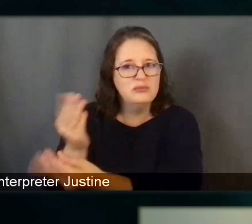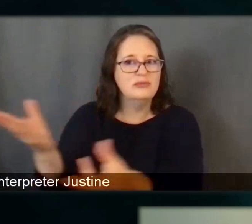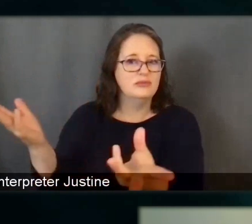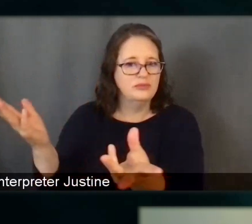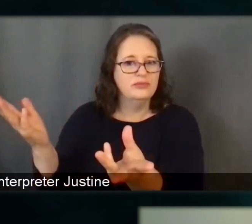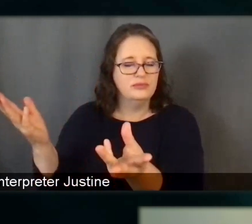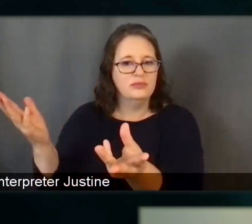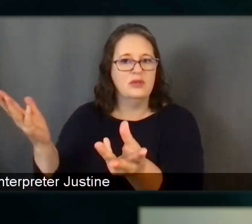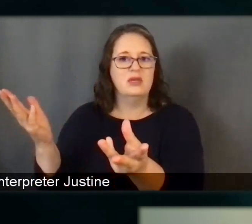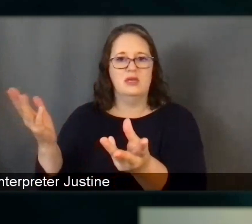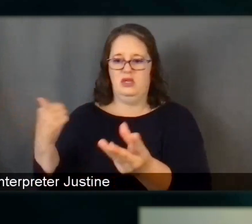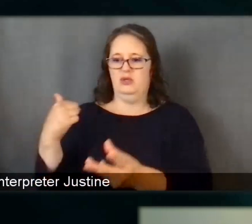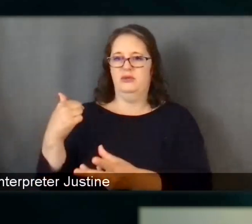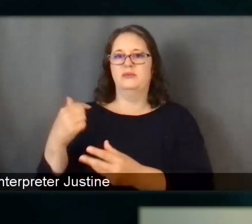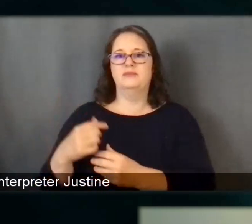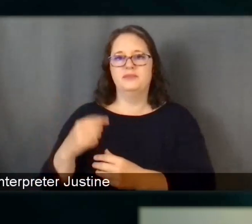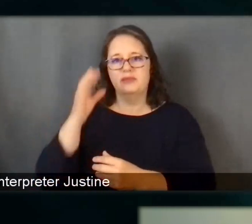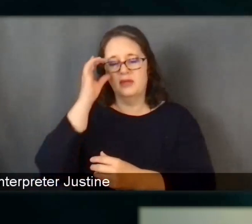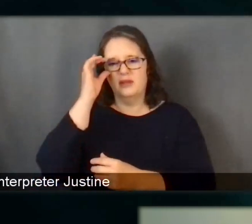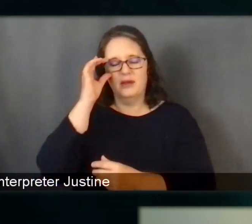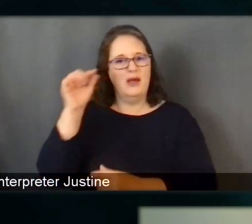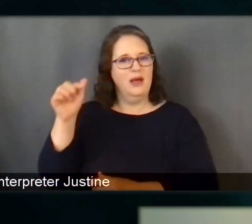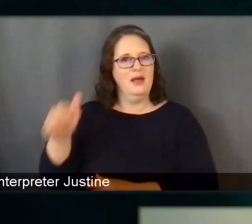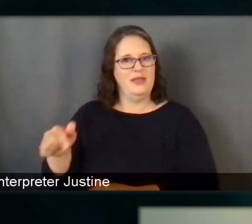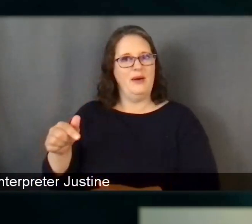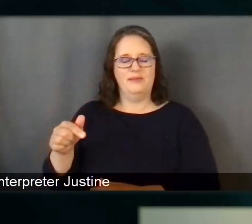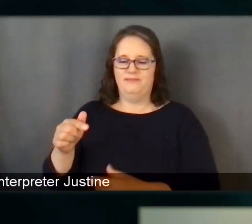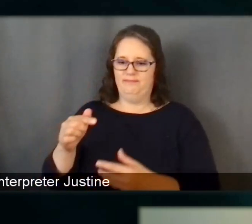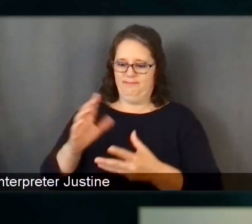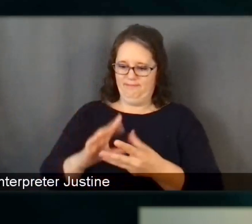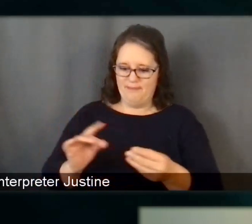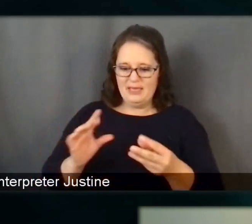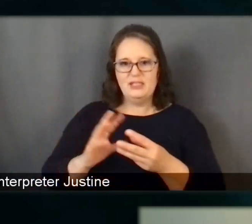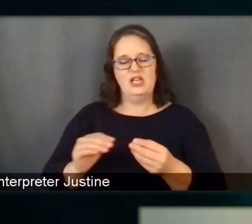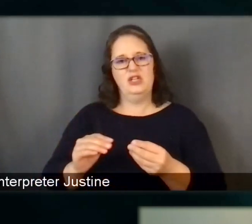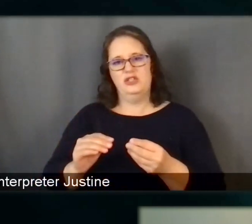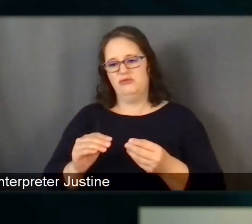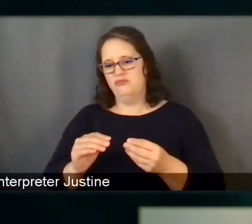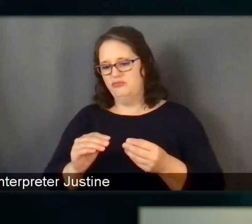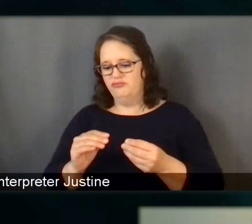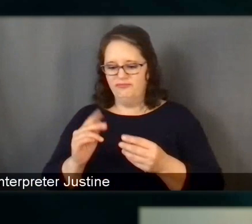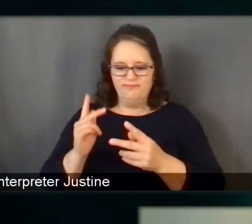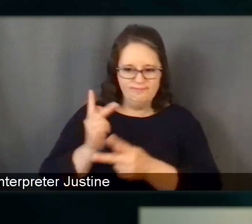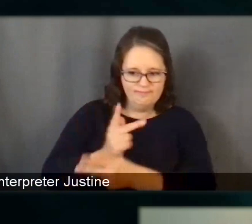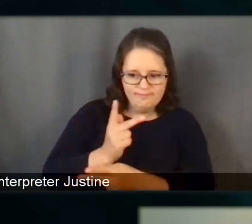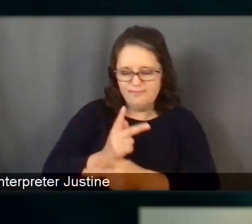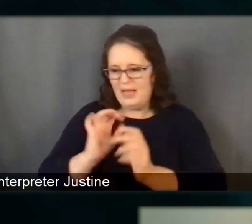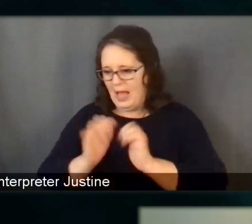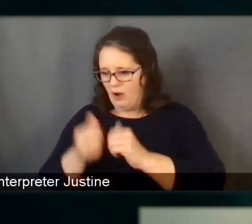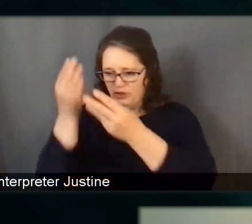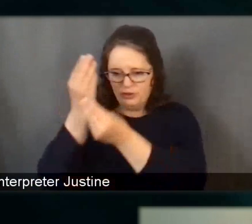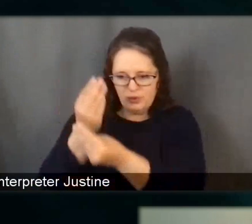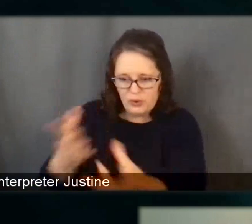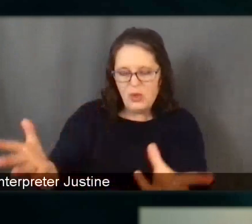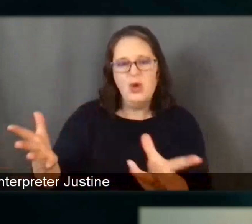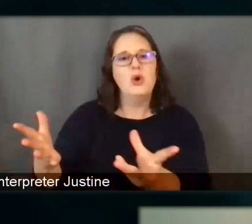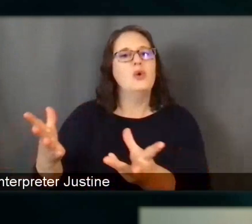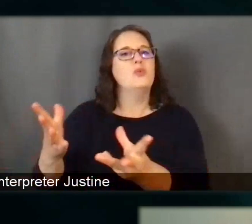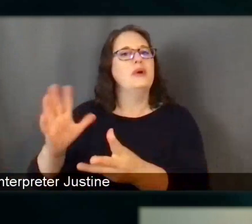that were created, uh, which were also created, uh, in partnership with communities. Um, but we, we